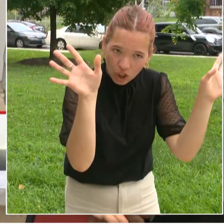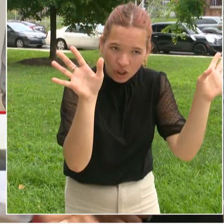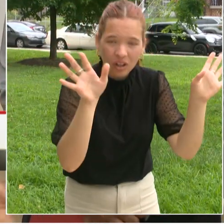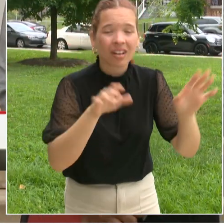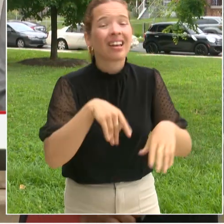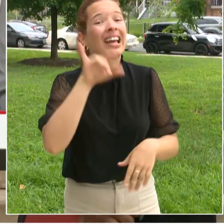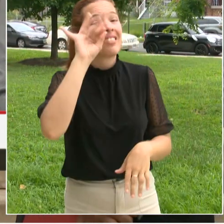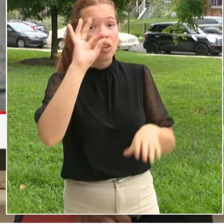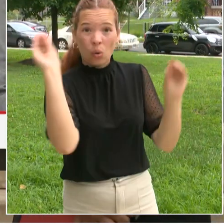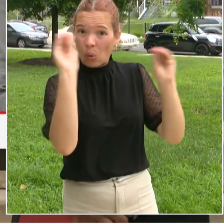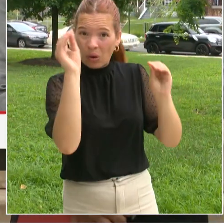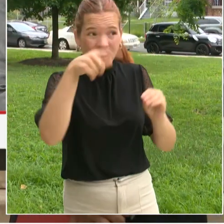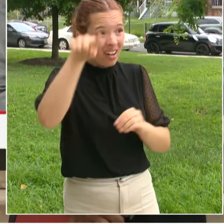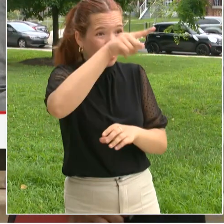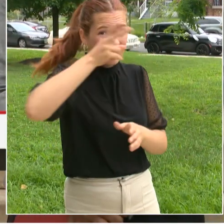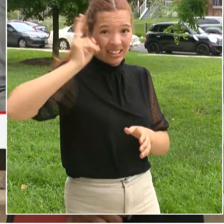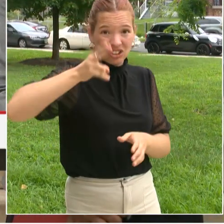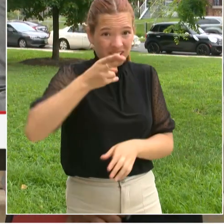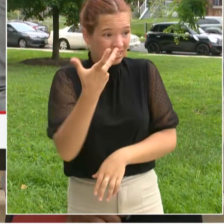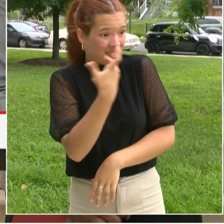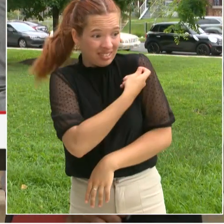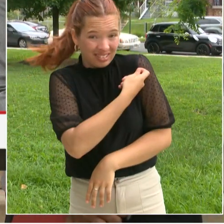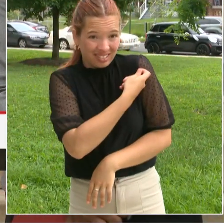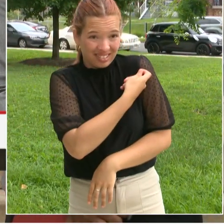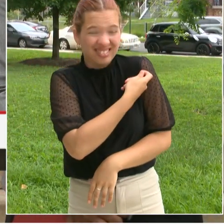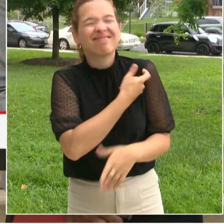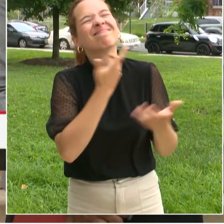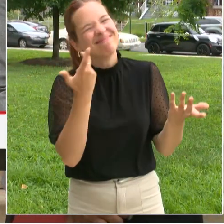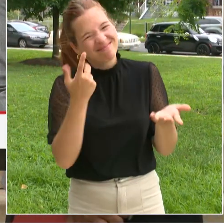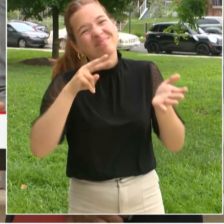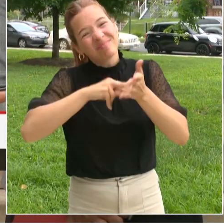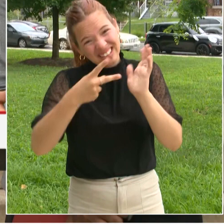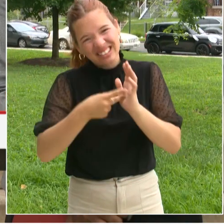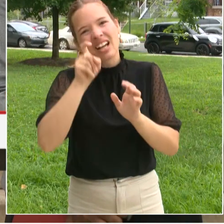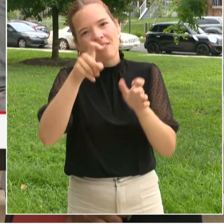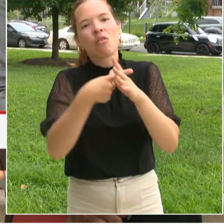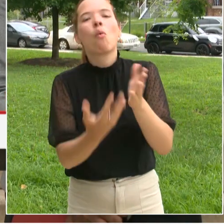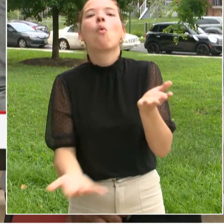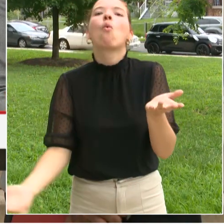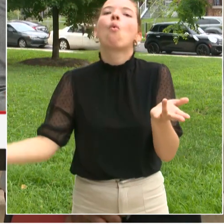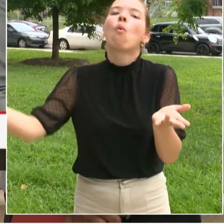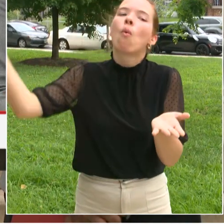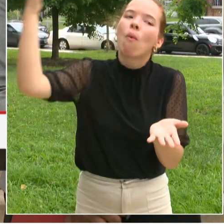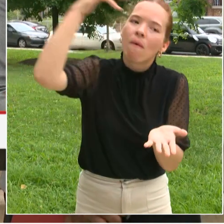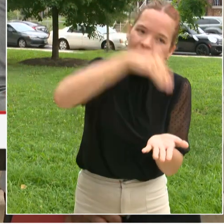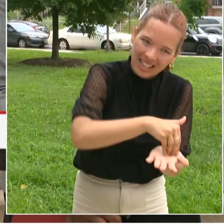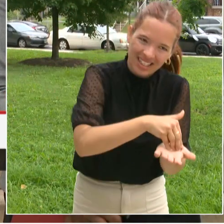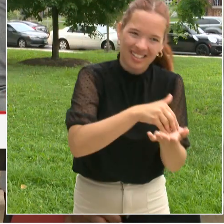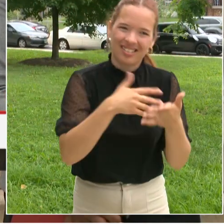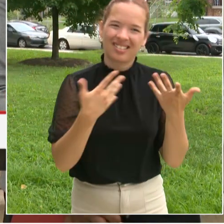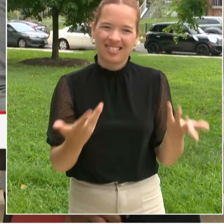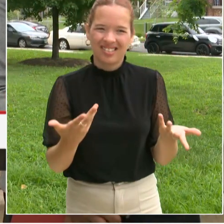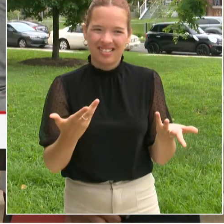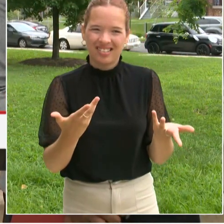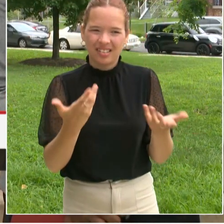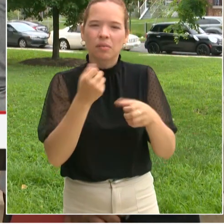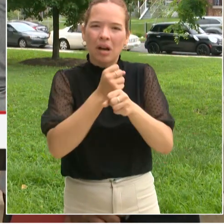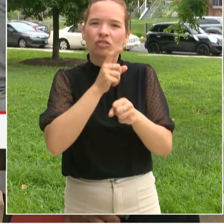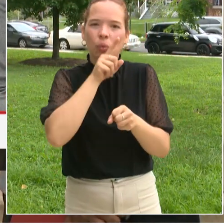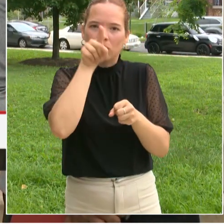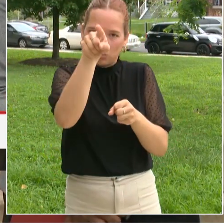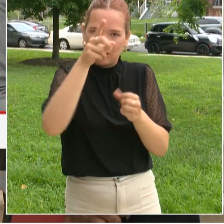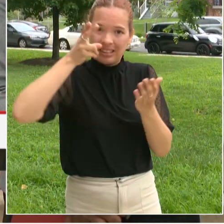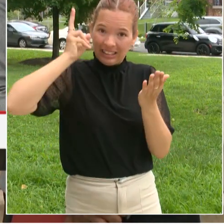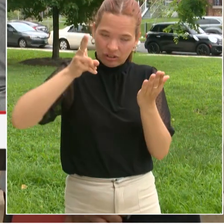childhood vaccines for so for a student in high school that may mean that they need six shots every two months to get caught